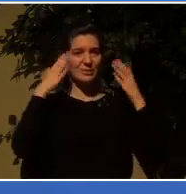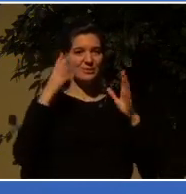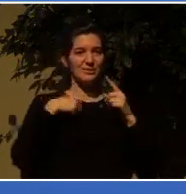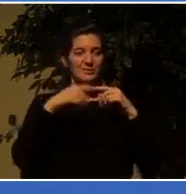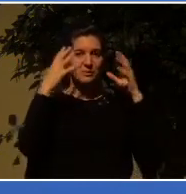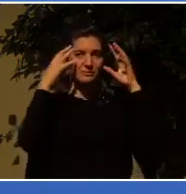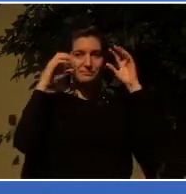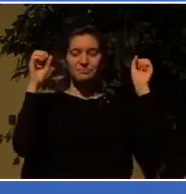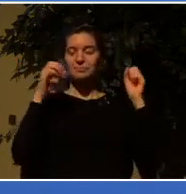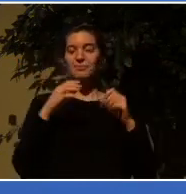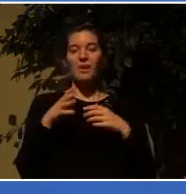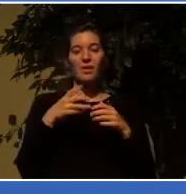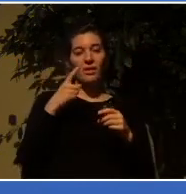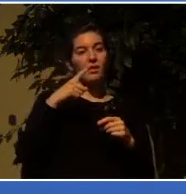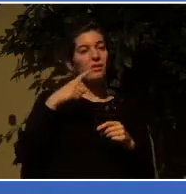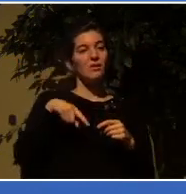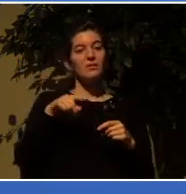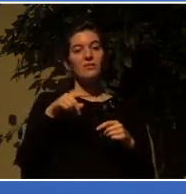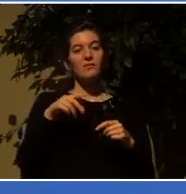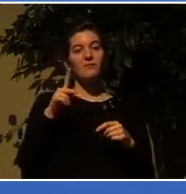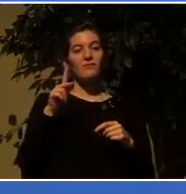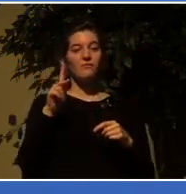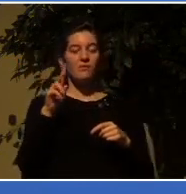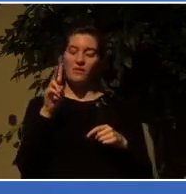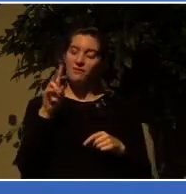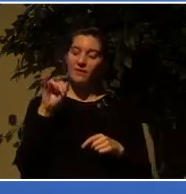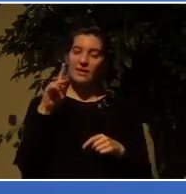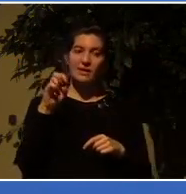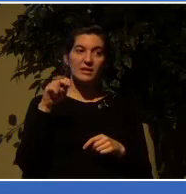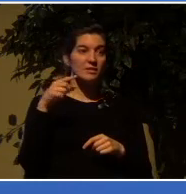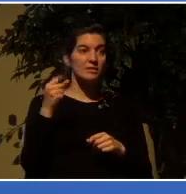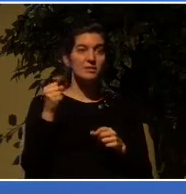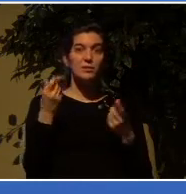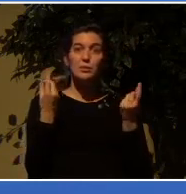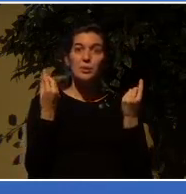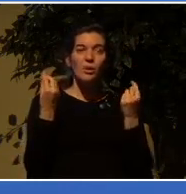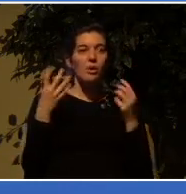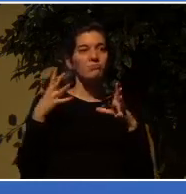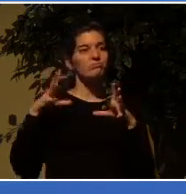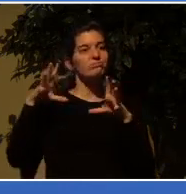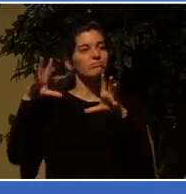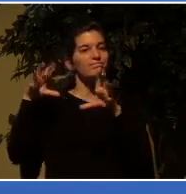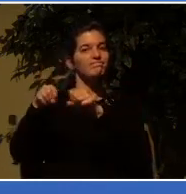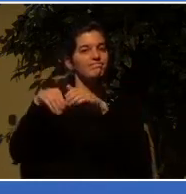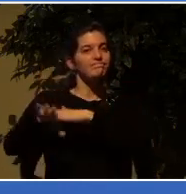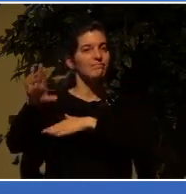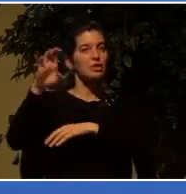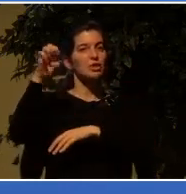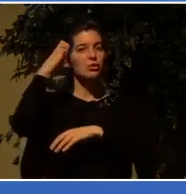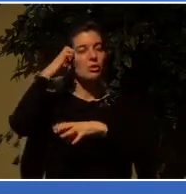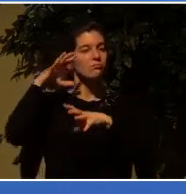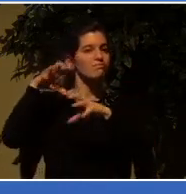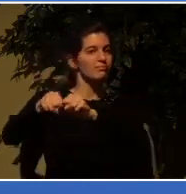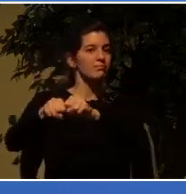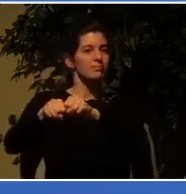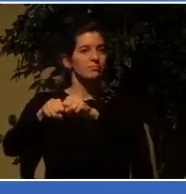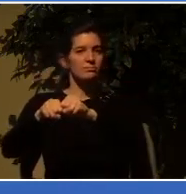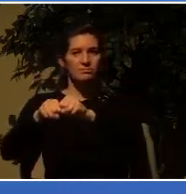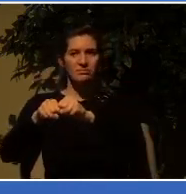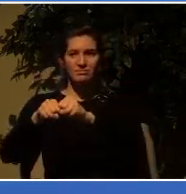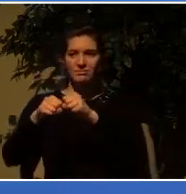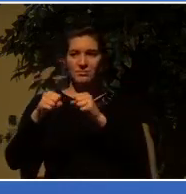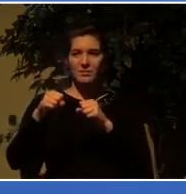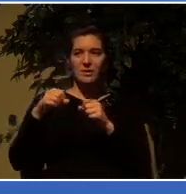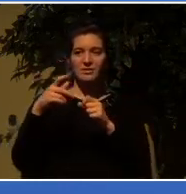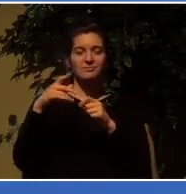They invaded England. They destroyed virtually every monastery that they could, killed the priests,